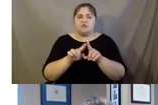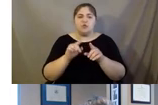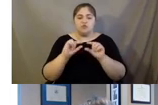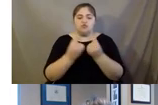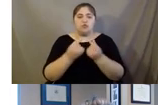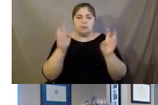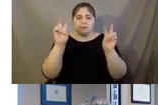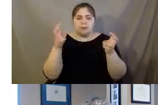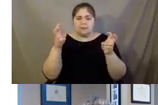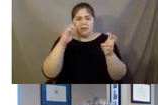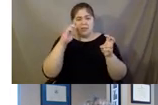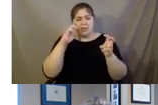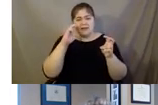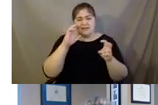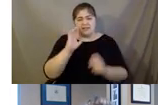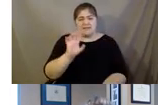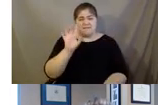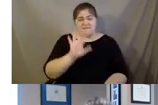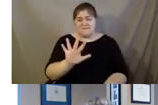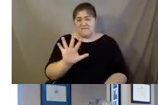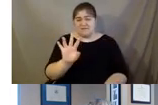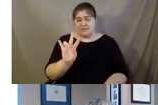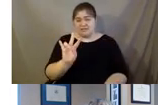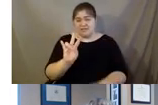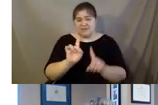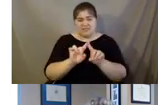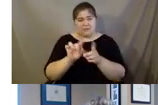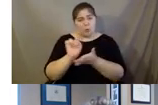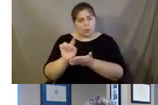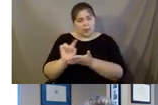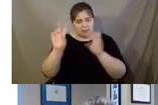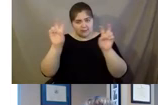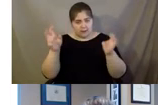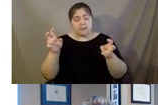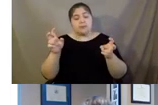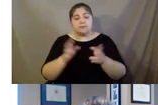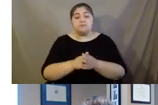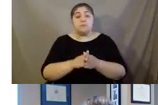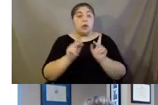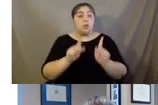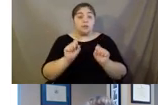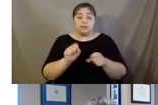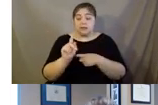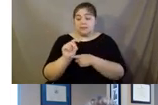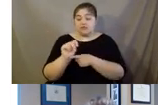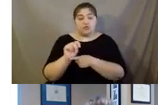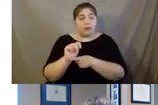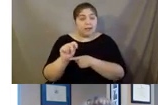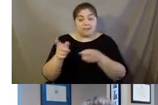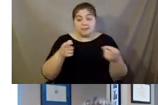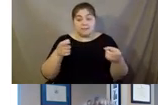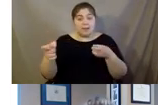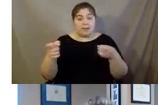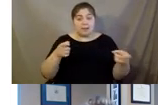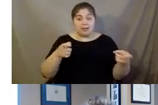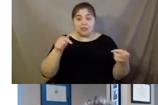57, I think, different weekly topics. So a person could be trained to manage this